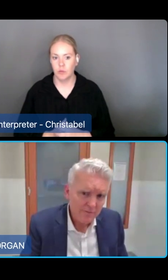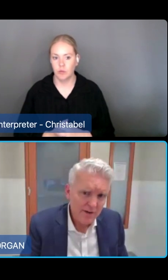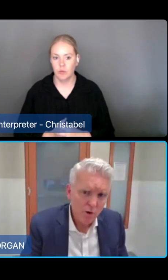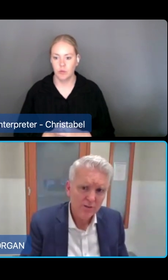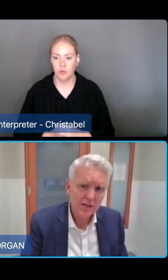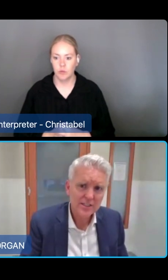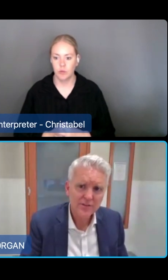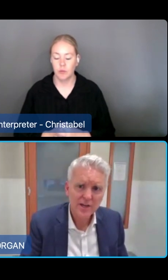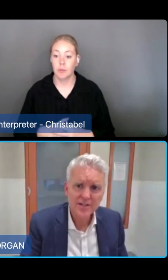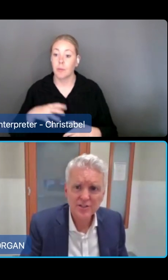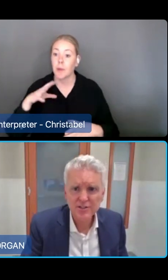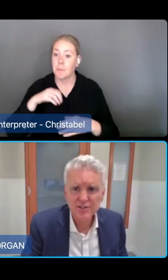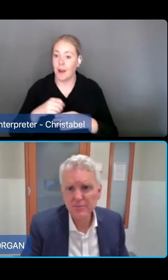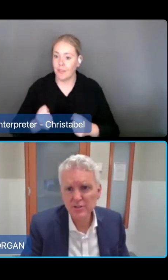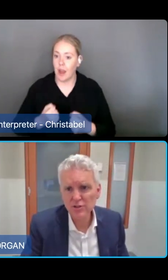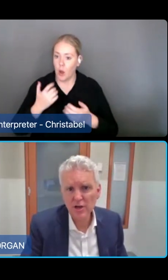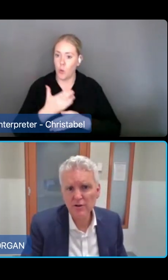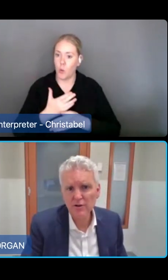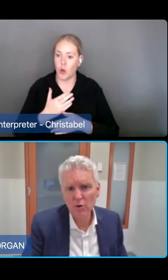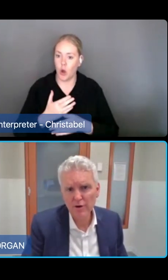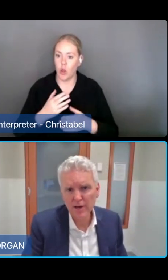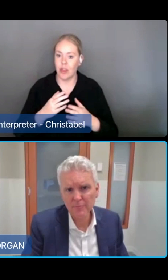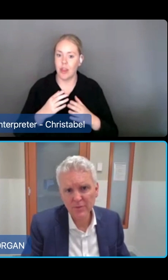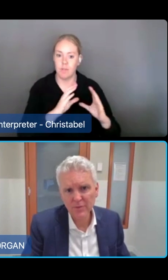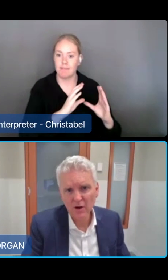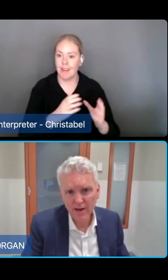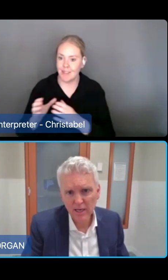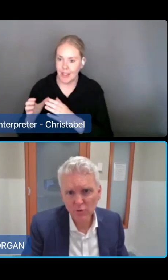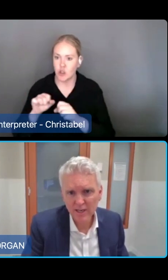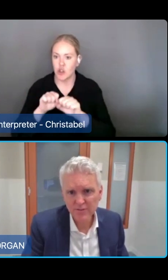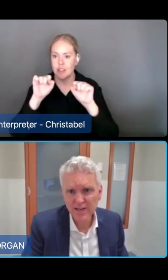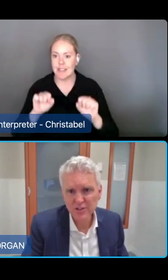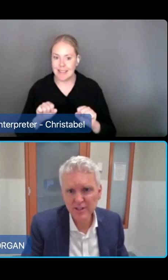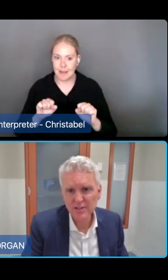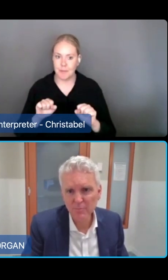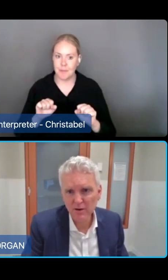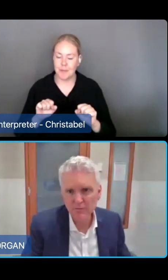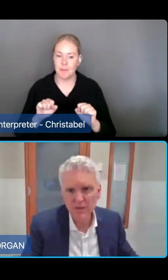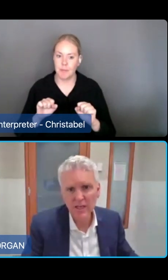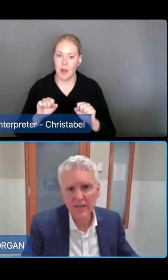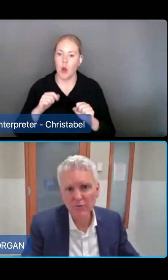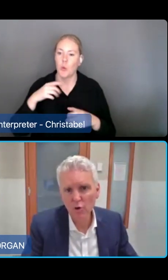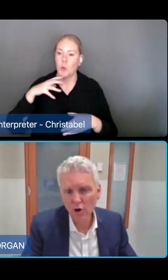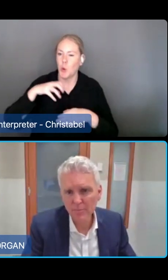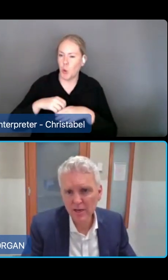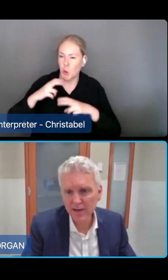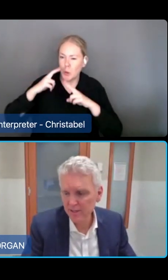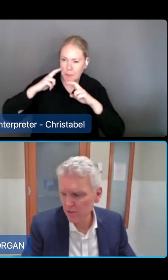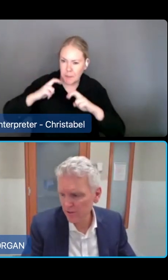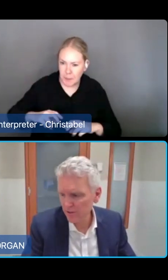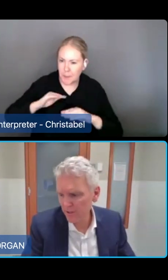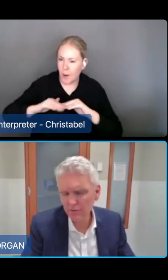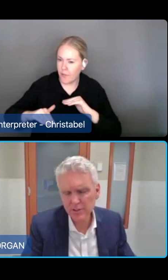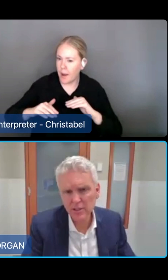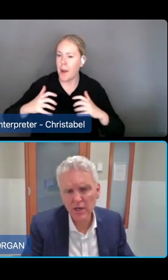Part of our work on the classification system is also exploring a higher level classification that's above a level four home care